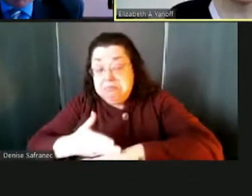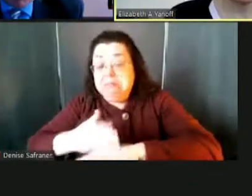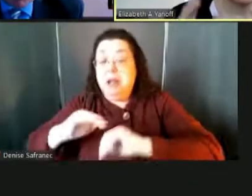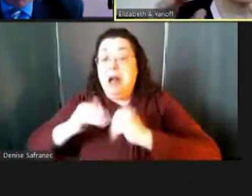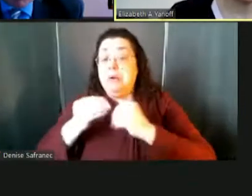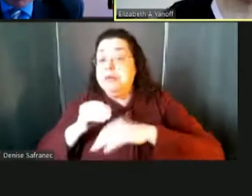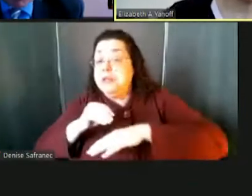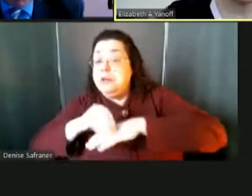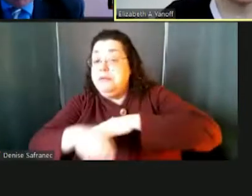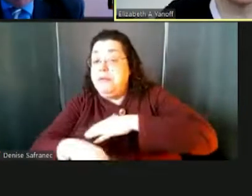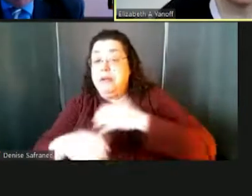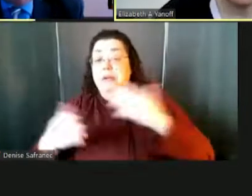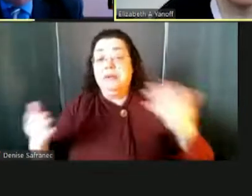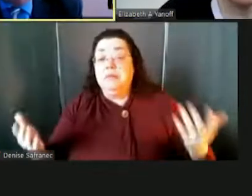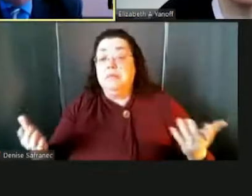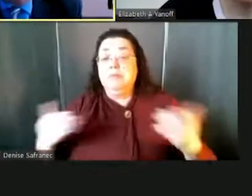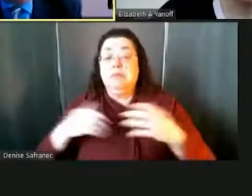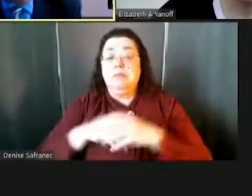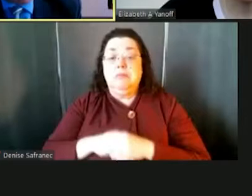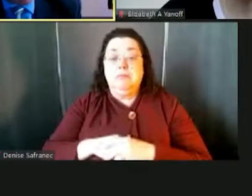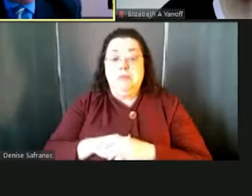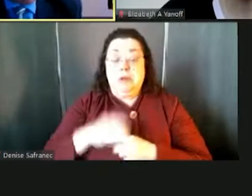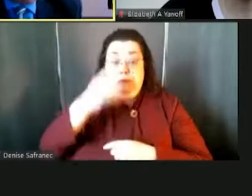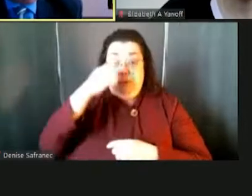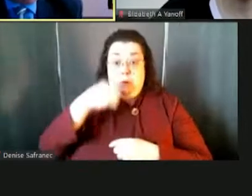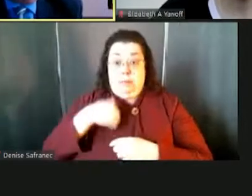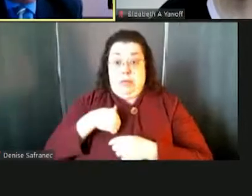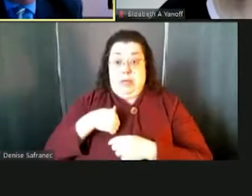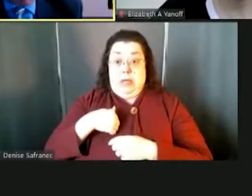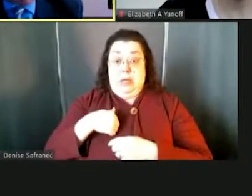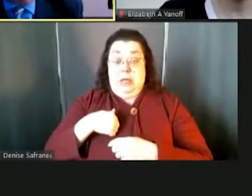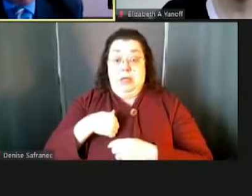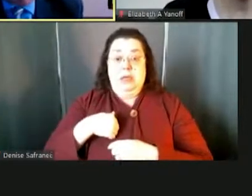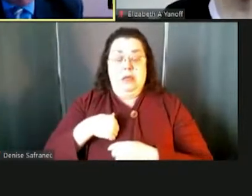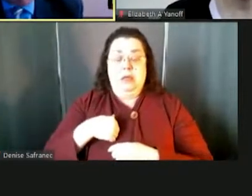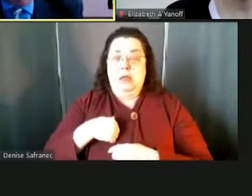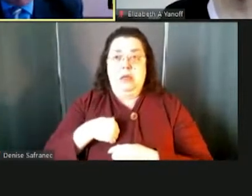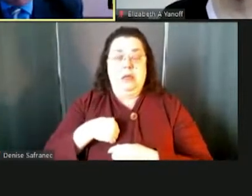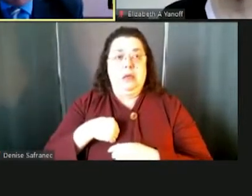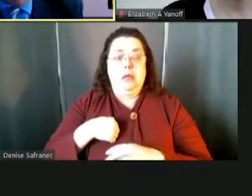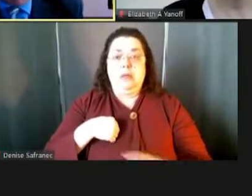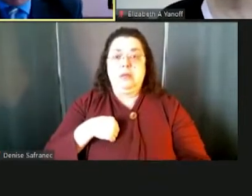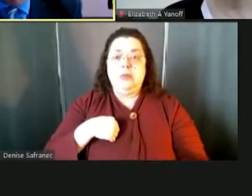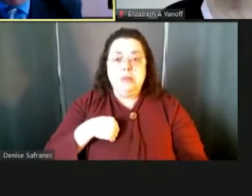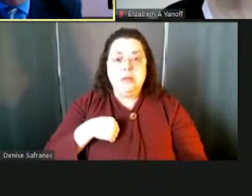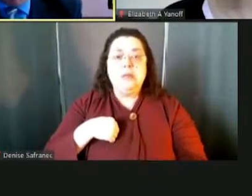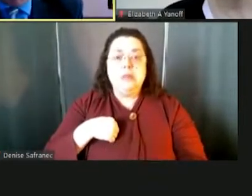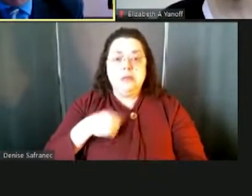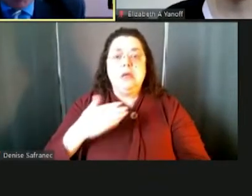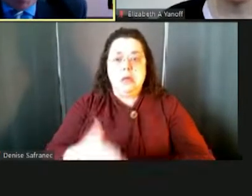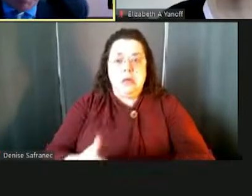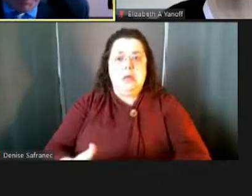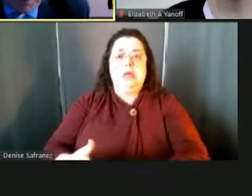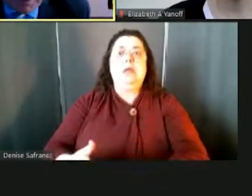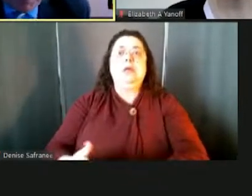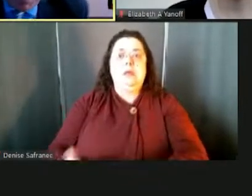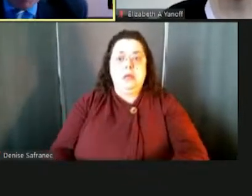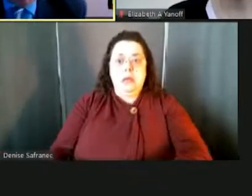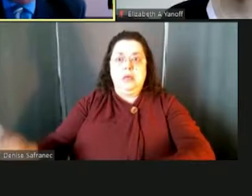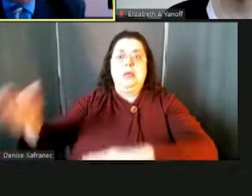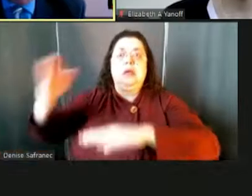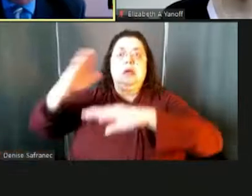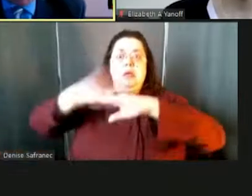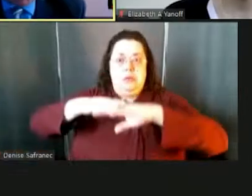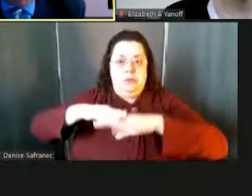Jeff or John, you want to take that? would say that, you know, it's, it's remarkably, uh, increased, you know, the parent in